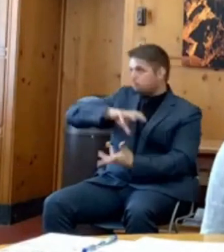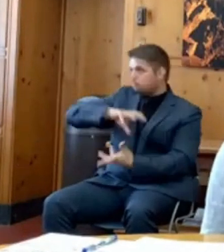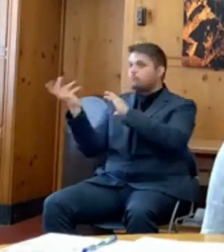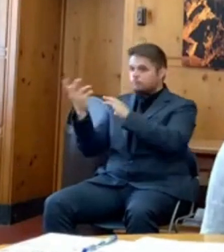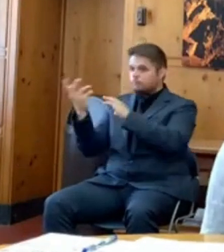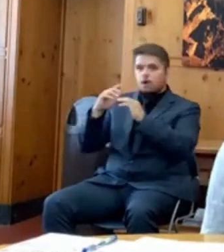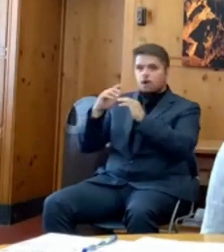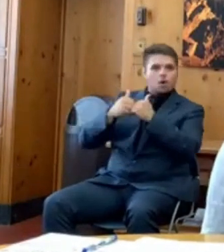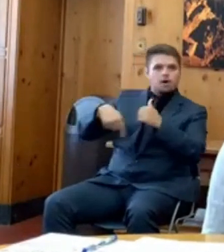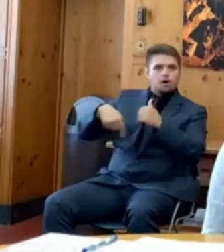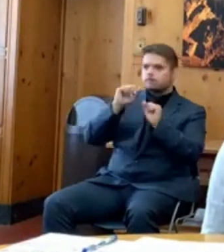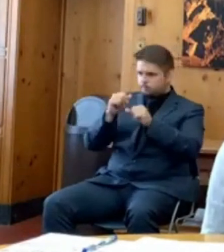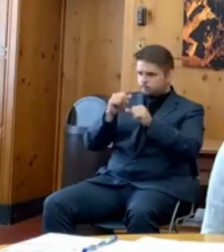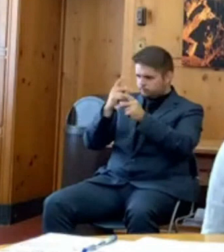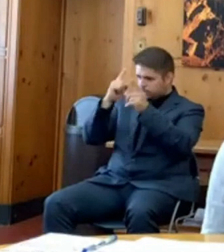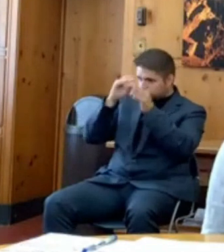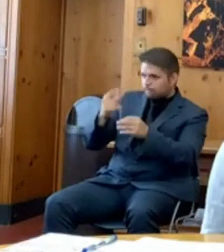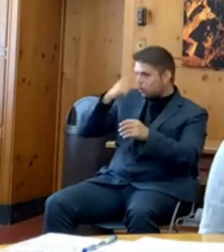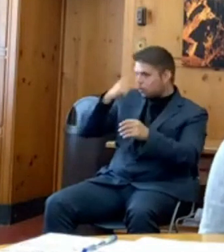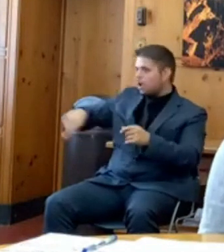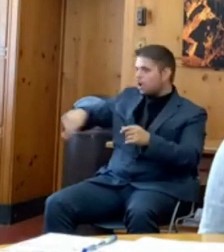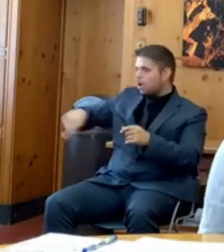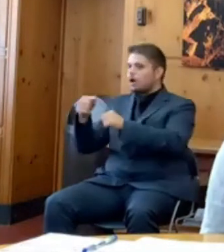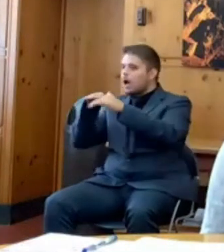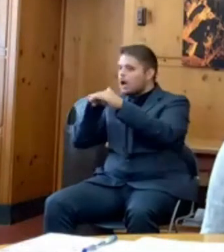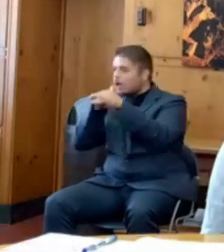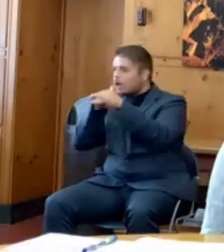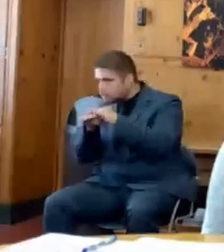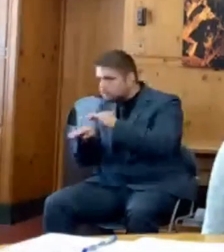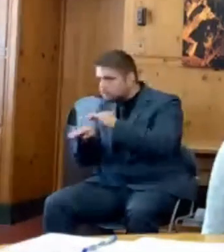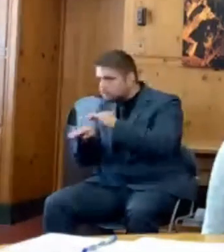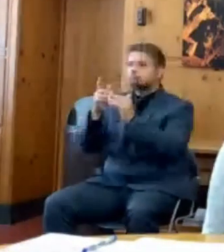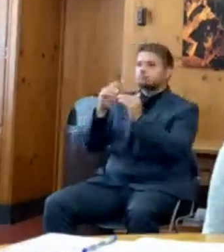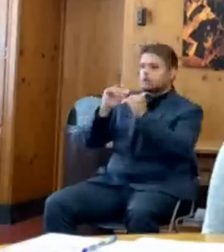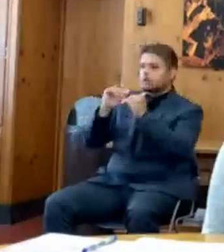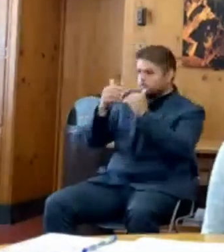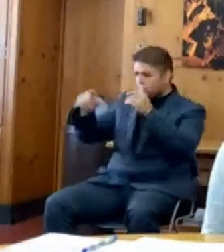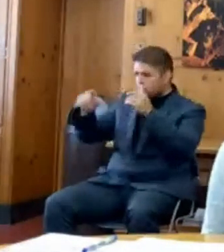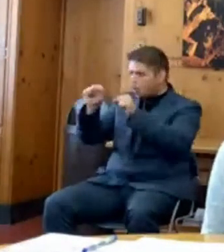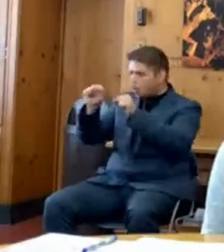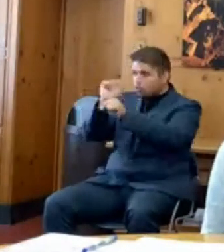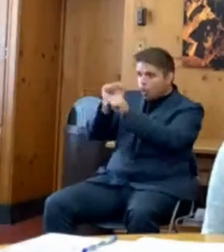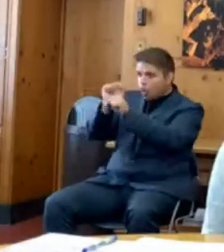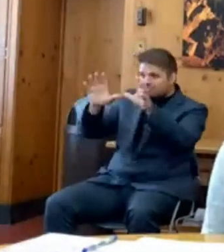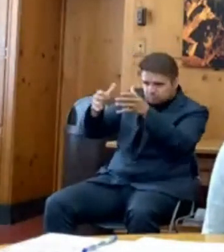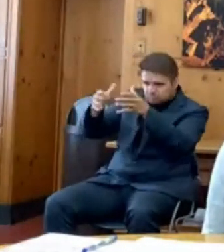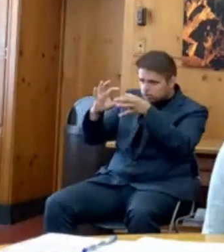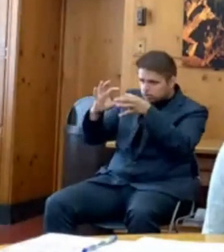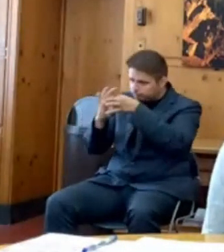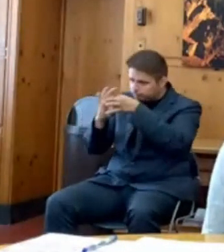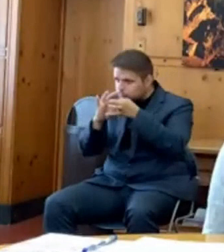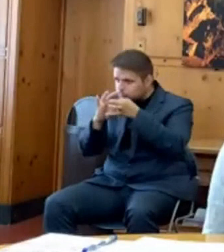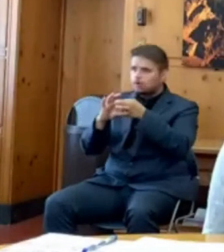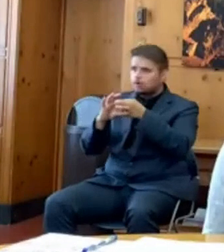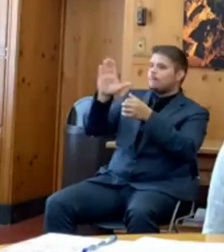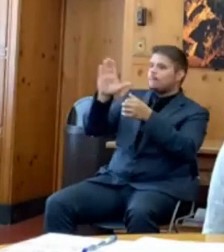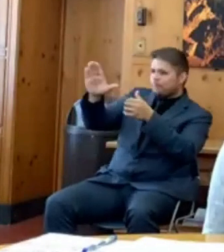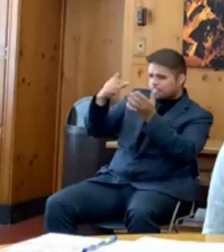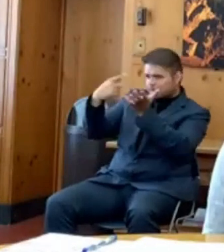So I know there's a work group happening and look forward to seeing the result of that work group over the next couple of weeks.